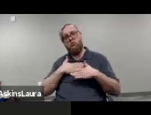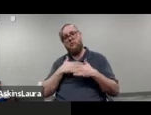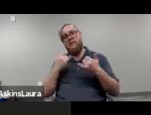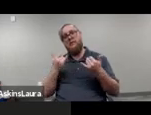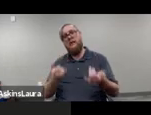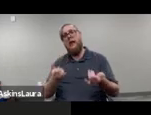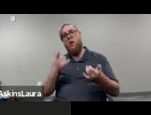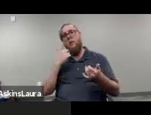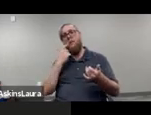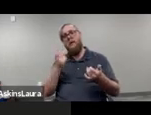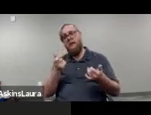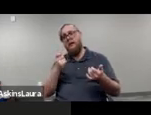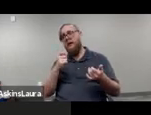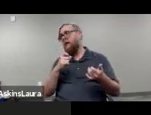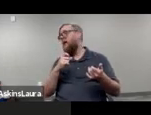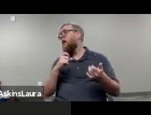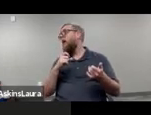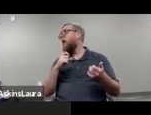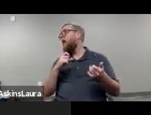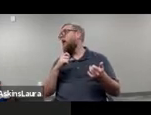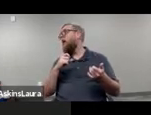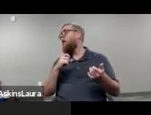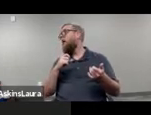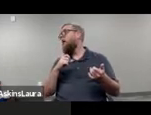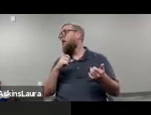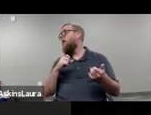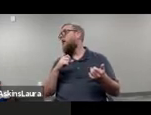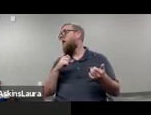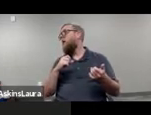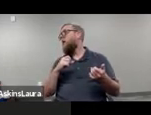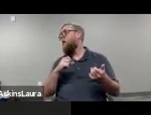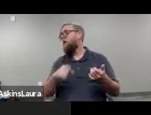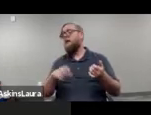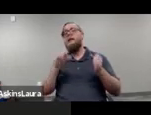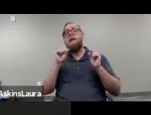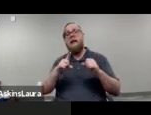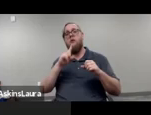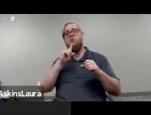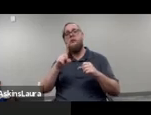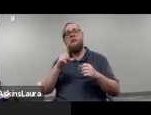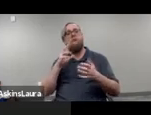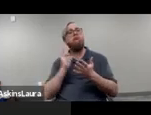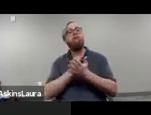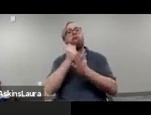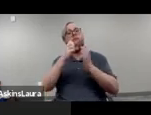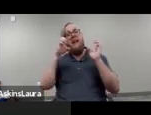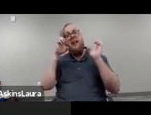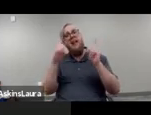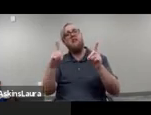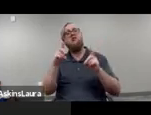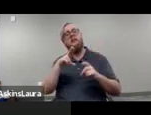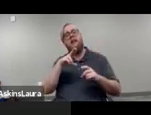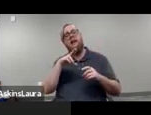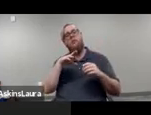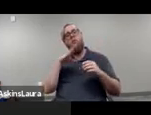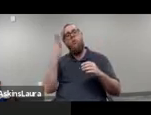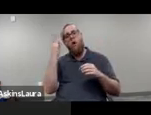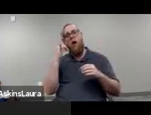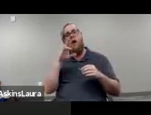our peers could really um you know educate the U.S. on how to